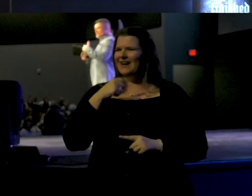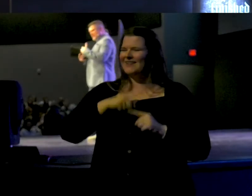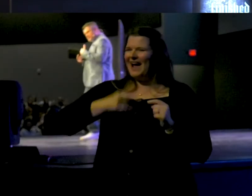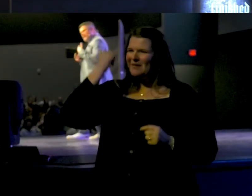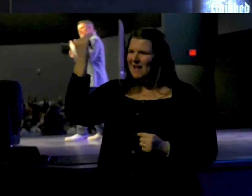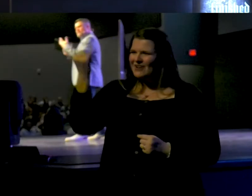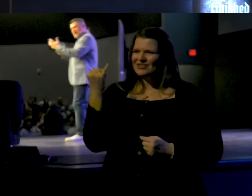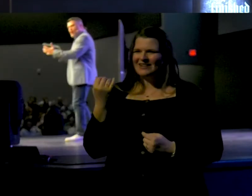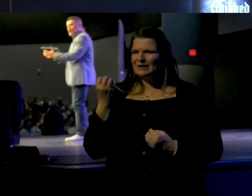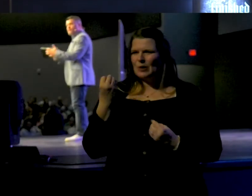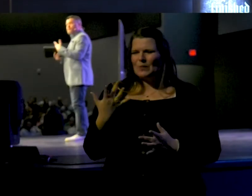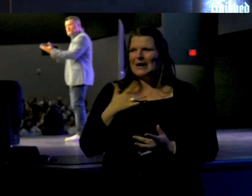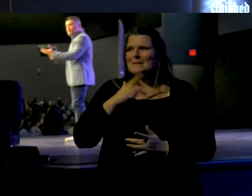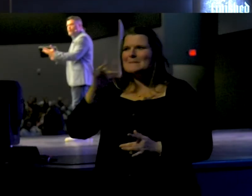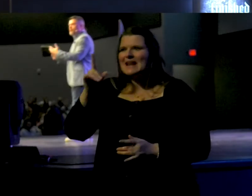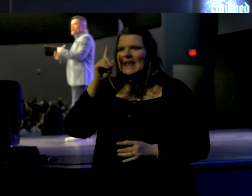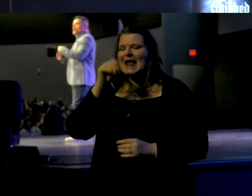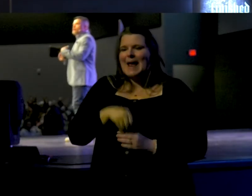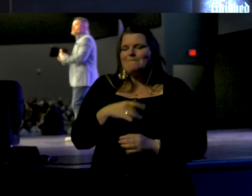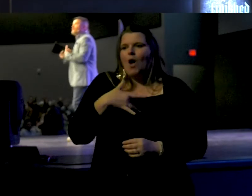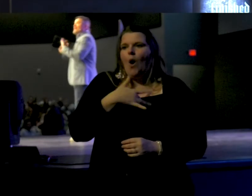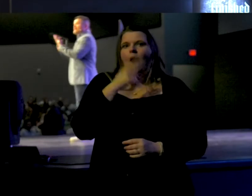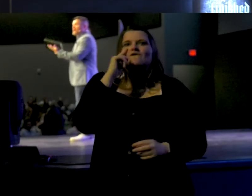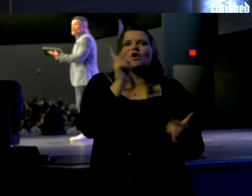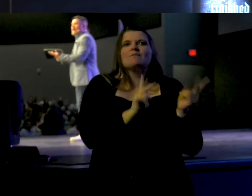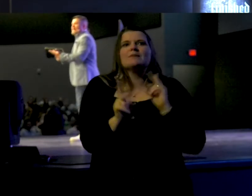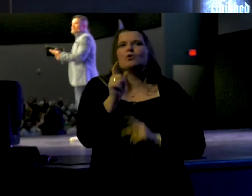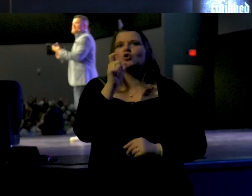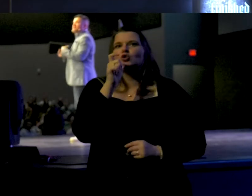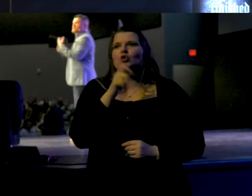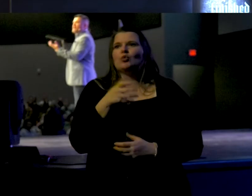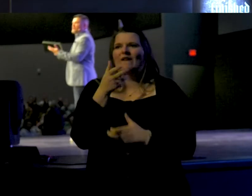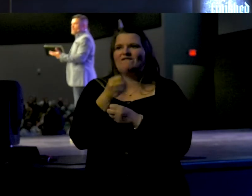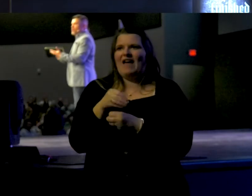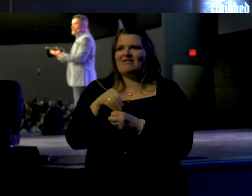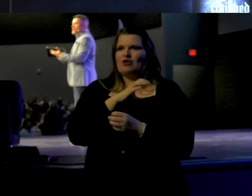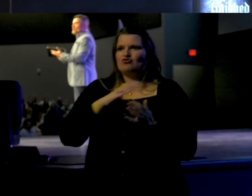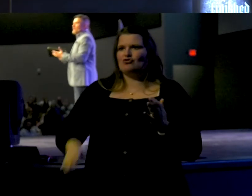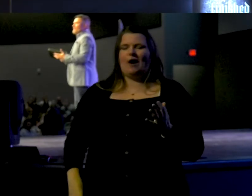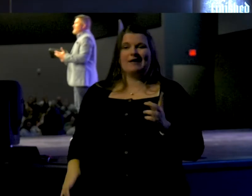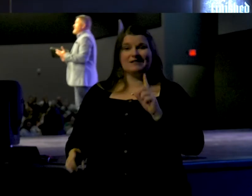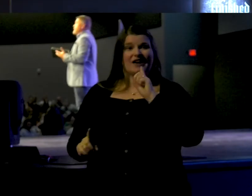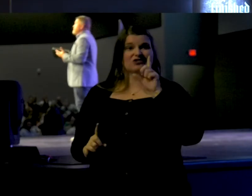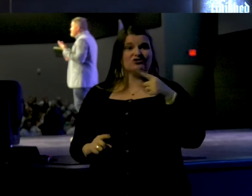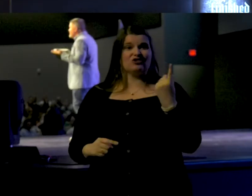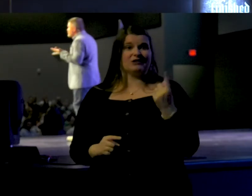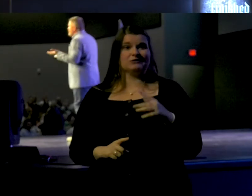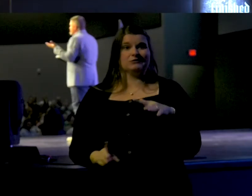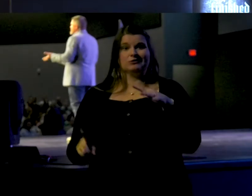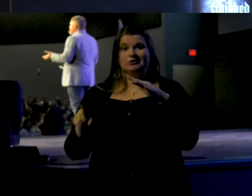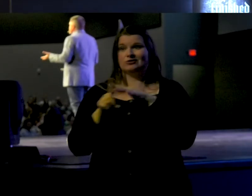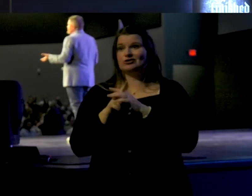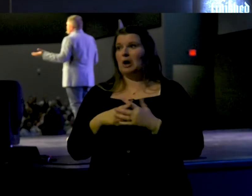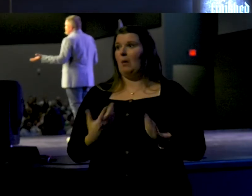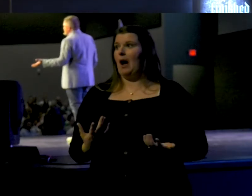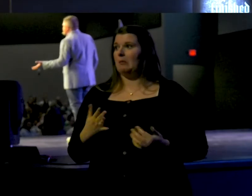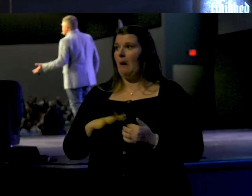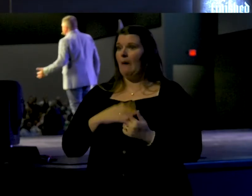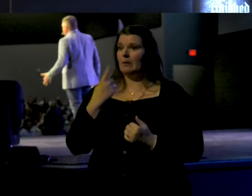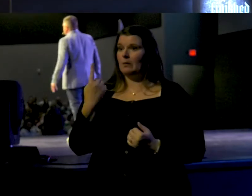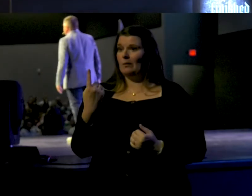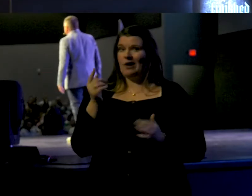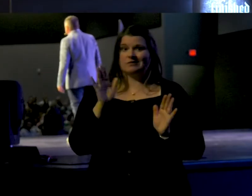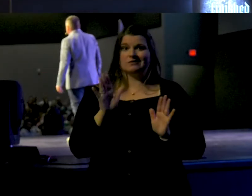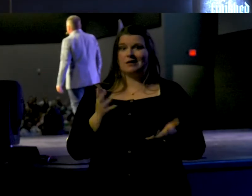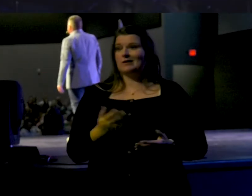There's tremendous pity in my heart for people whose faith in Christ is nothing more than a mental acknowledgement of the